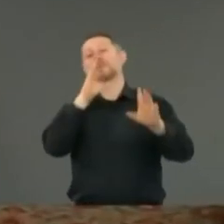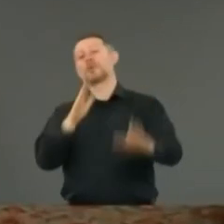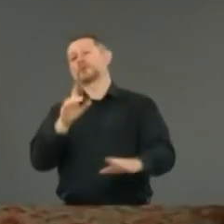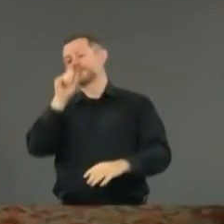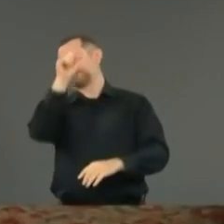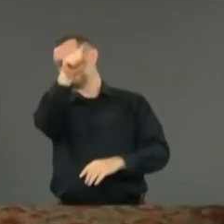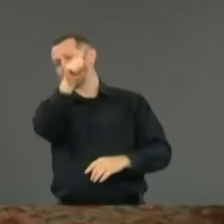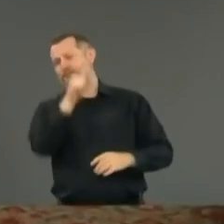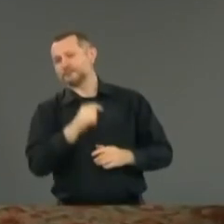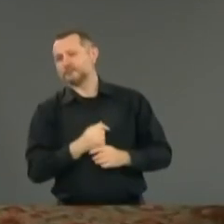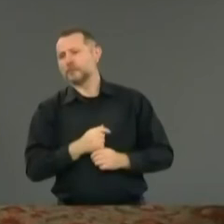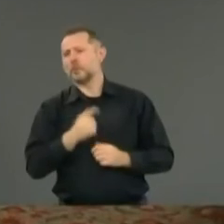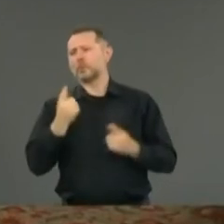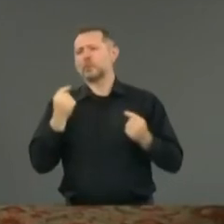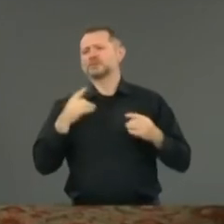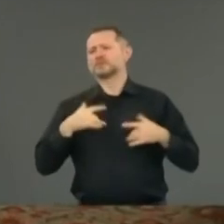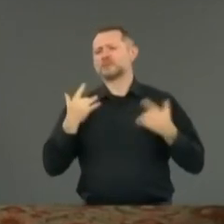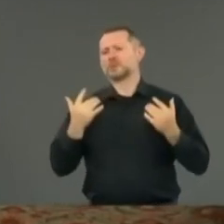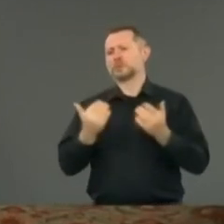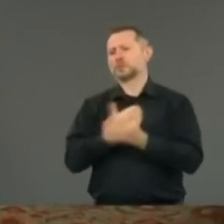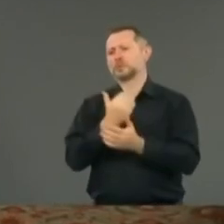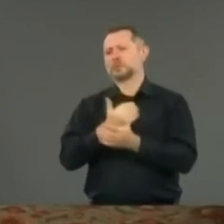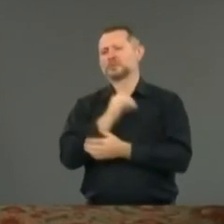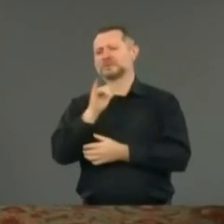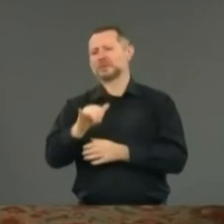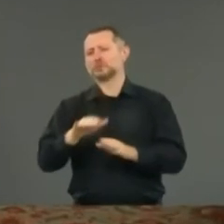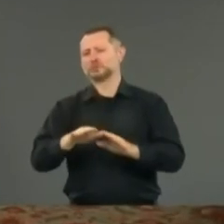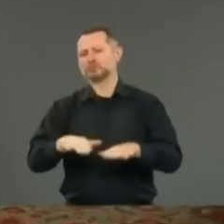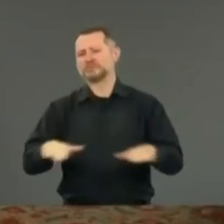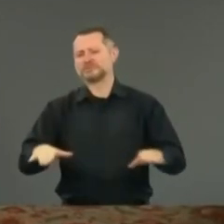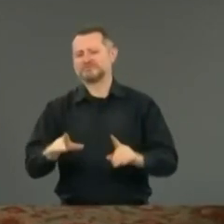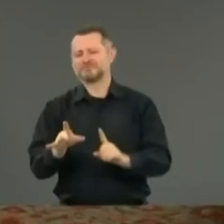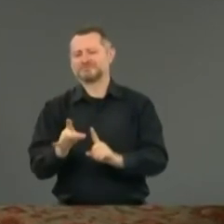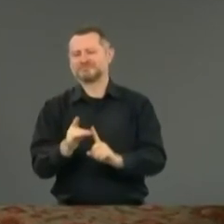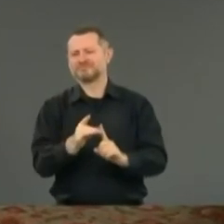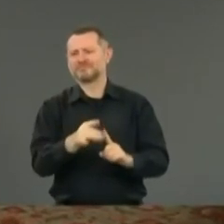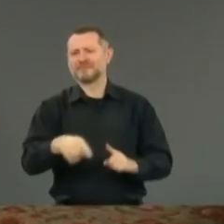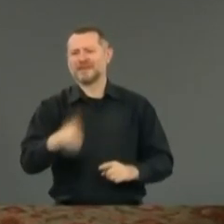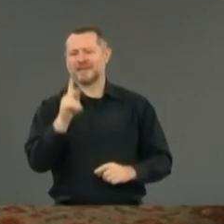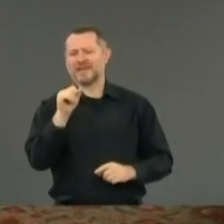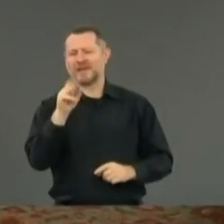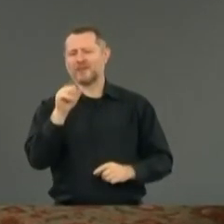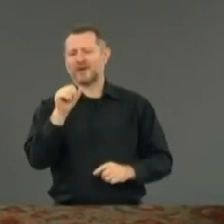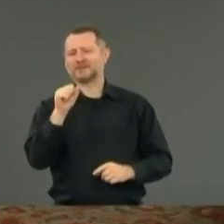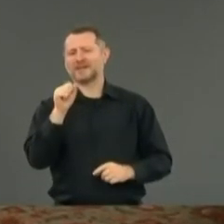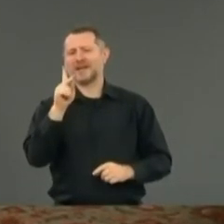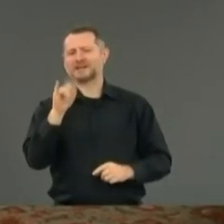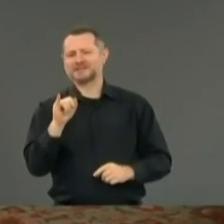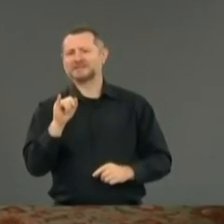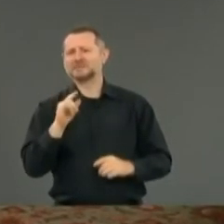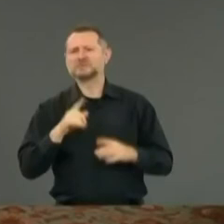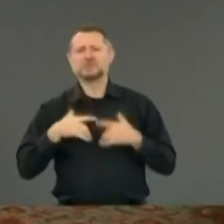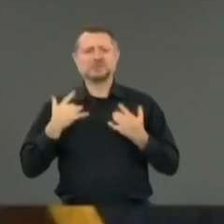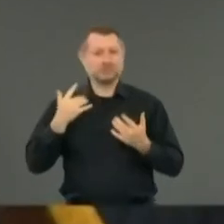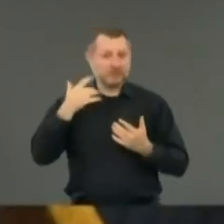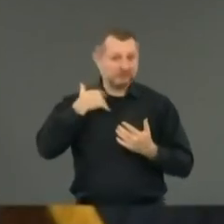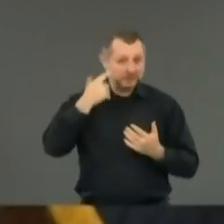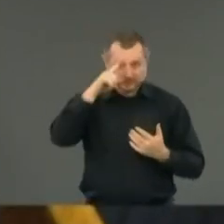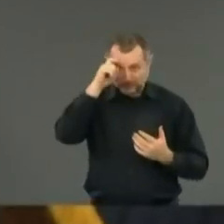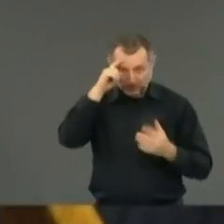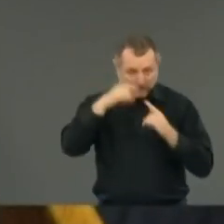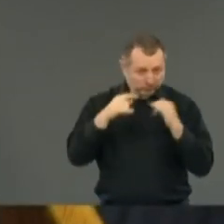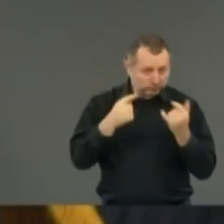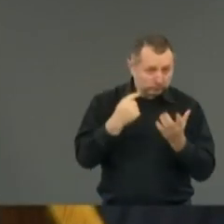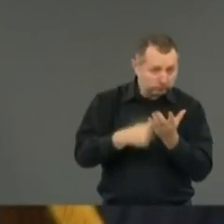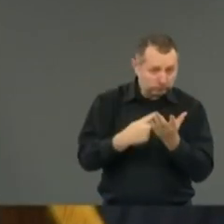Kawasaki virus? And is that affecting your thinking on summer camps? A lot of people are interested as to whether or not those were over. I said specifically that we're